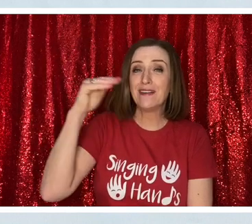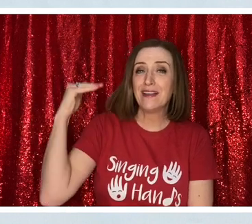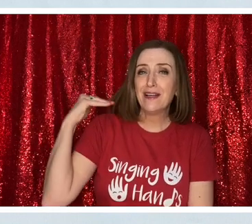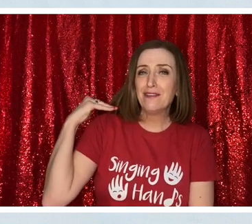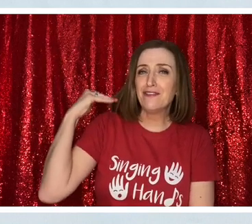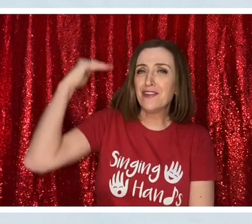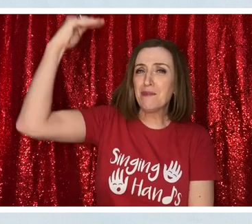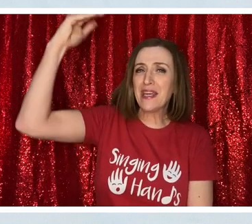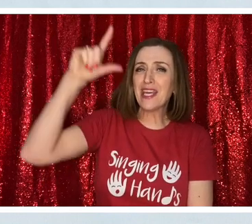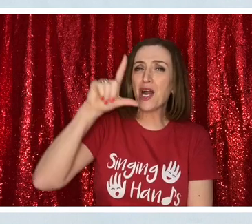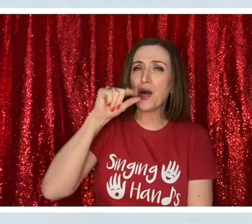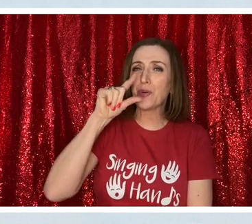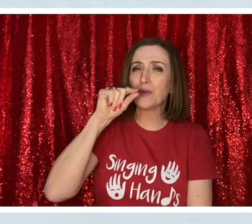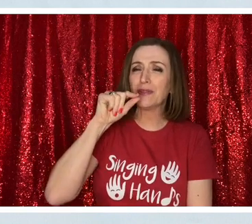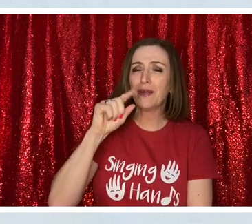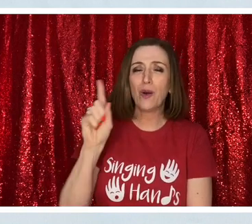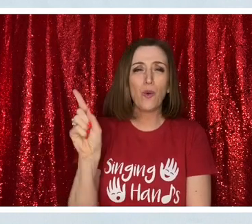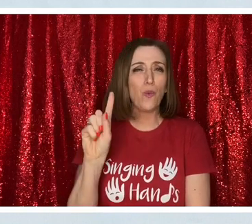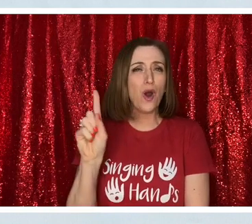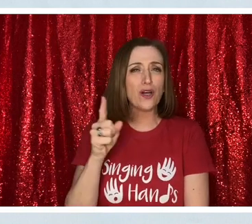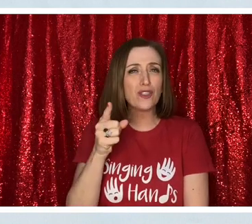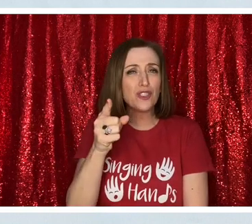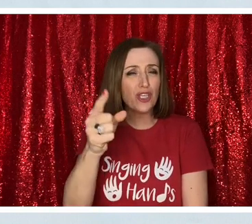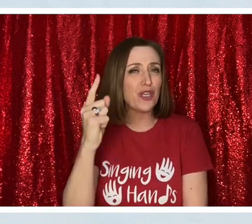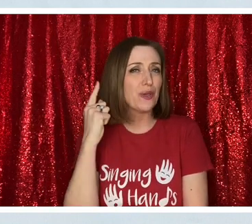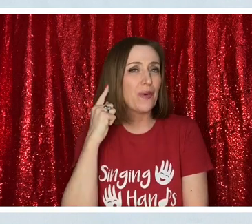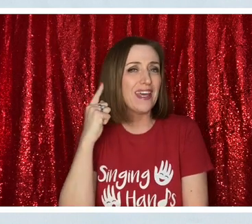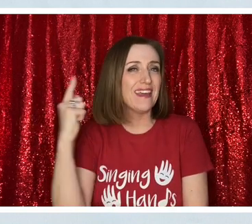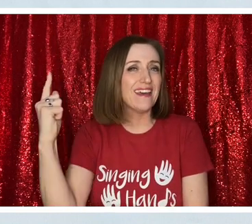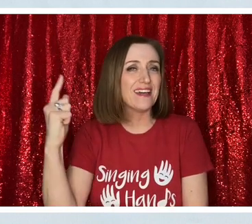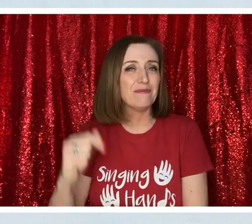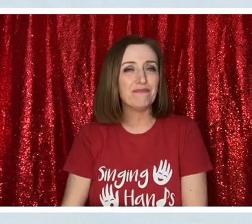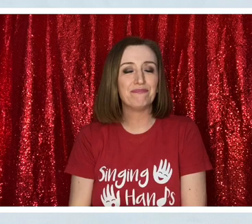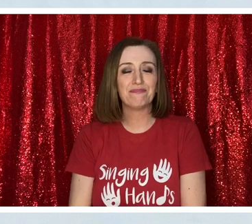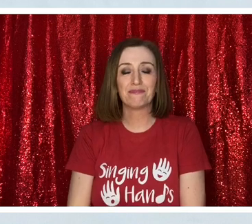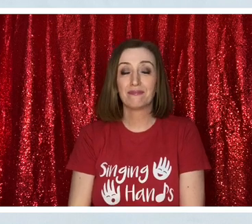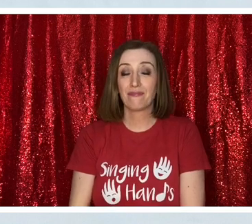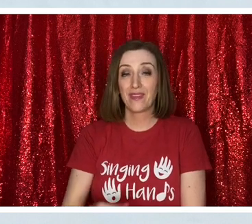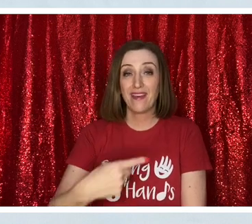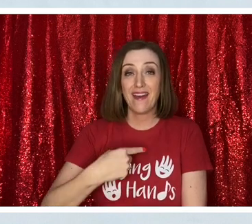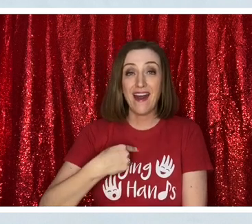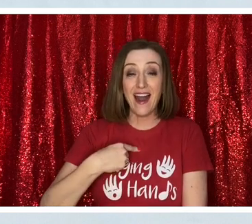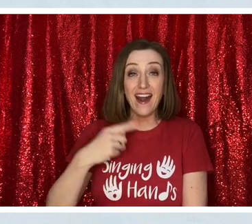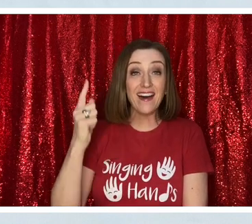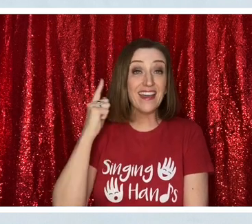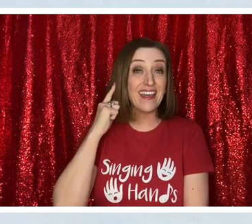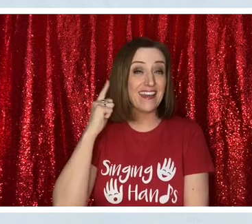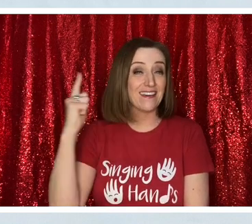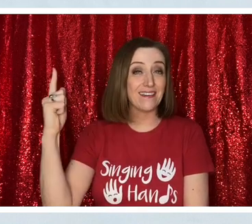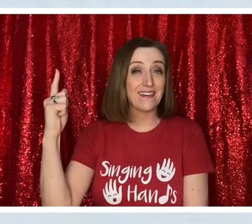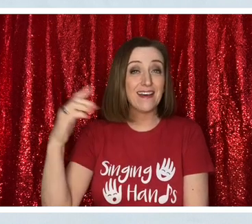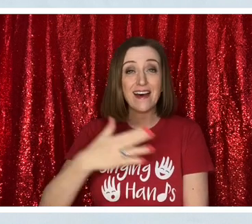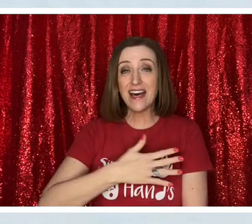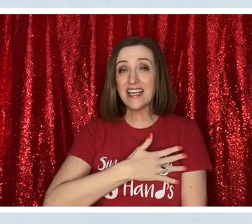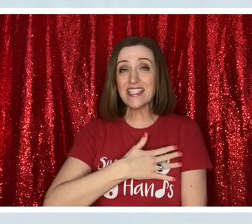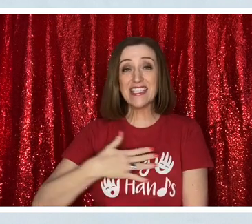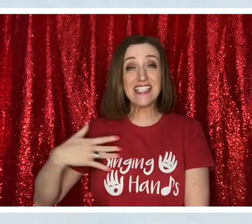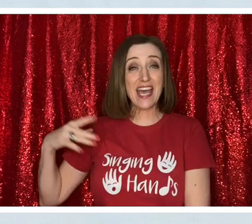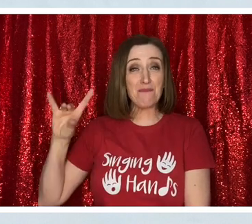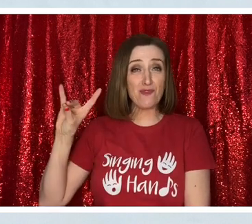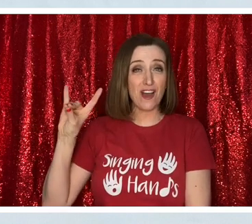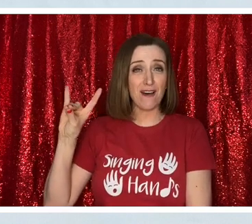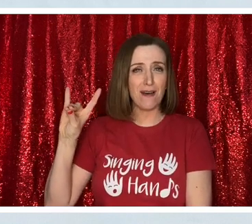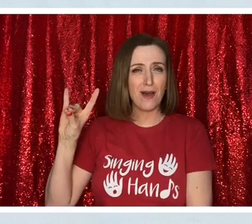Flamingo, flamingo, what do you hear? I hear a